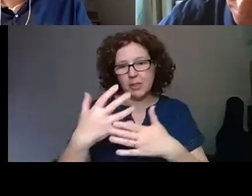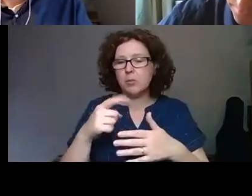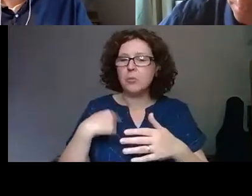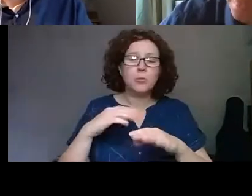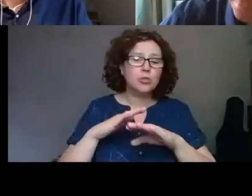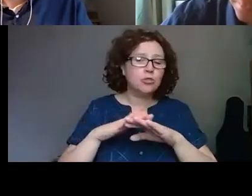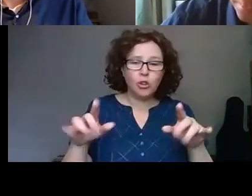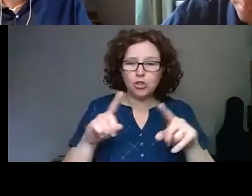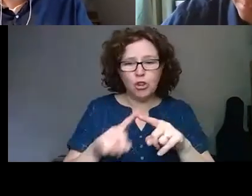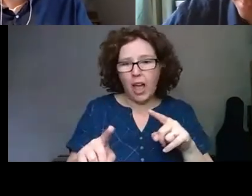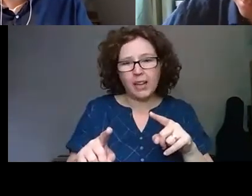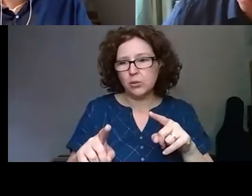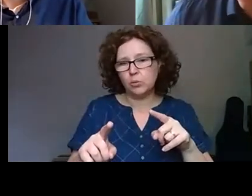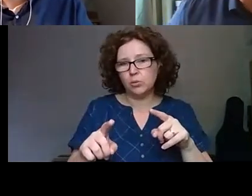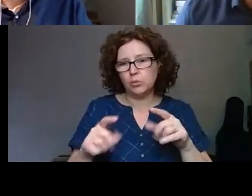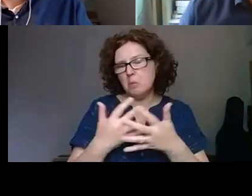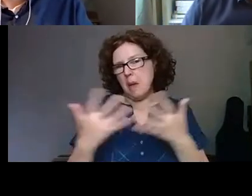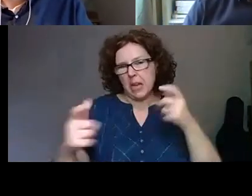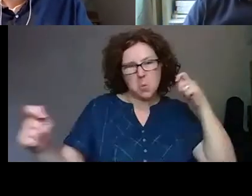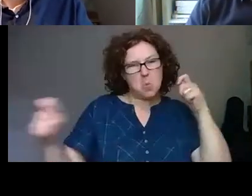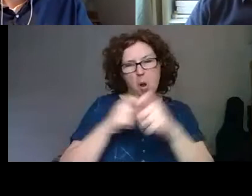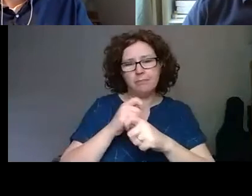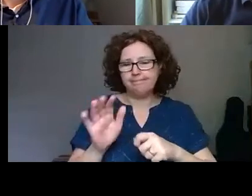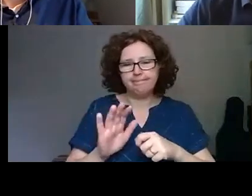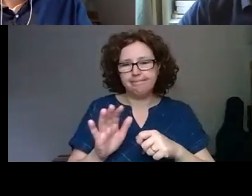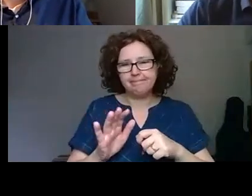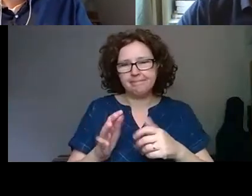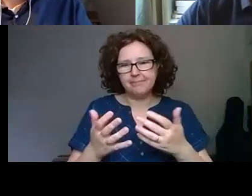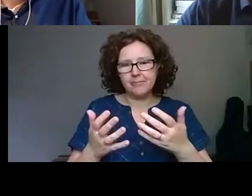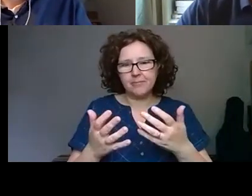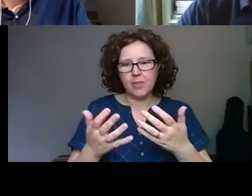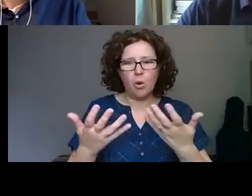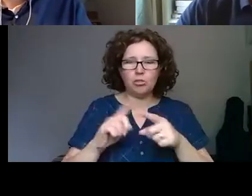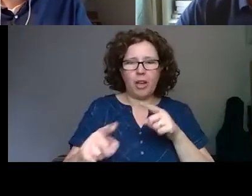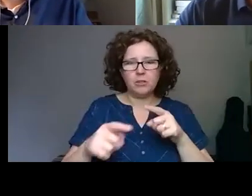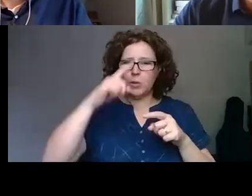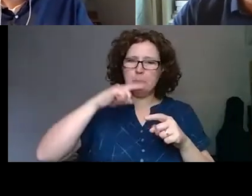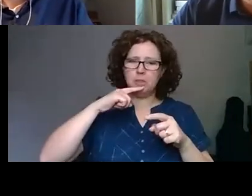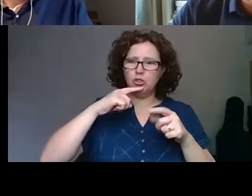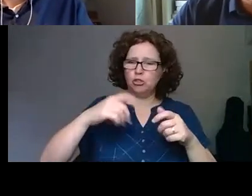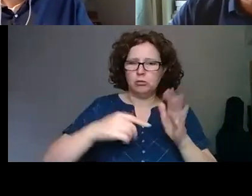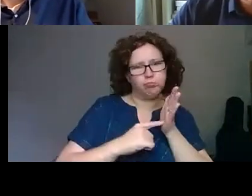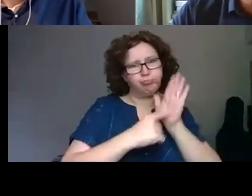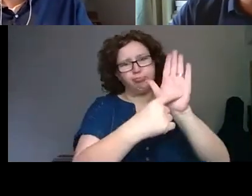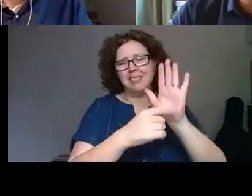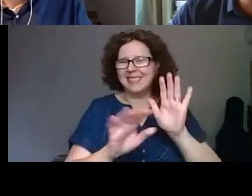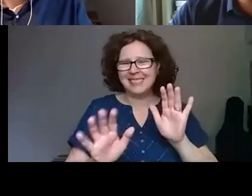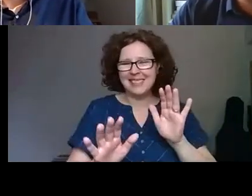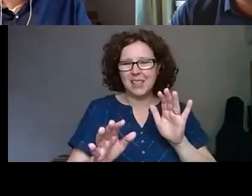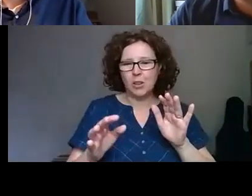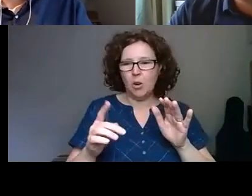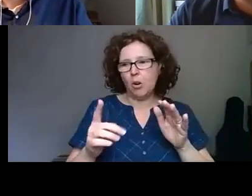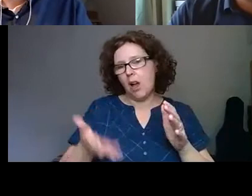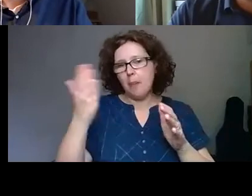create huge impacts or prominent visibility or big visiting numbers. But